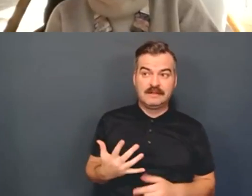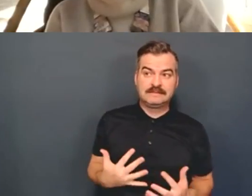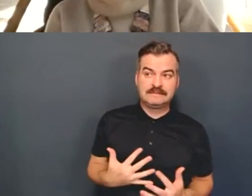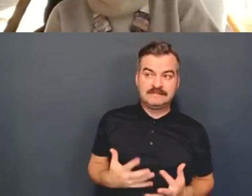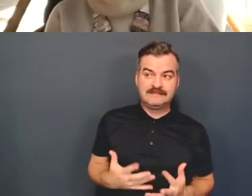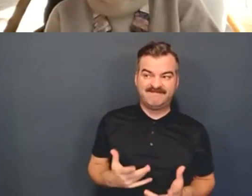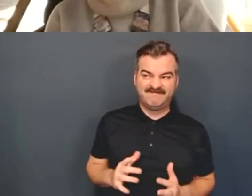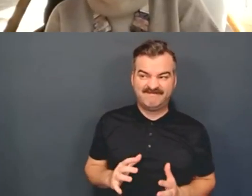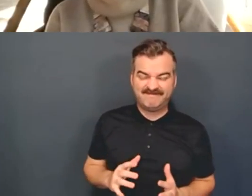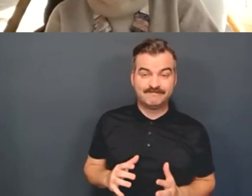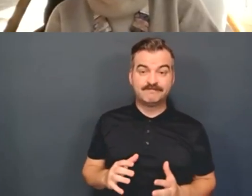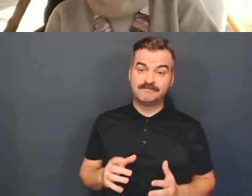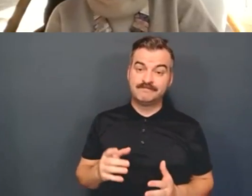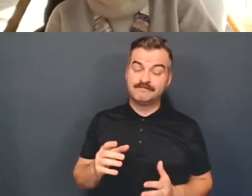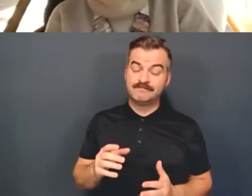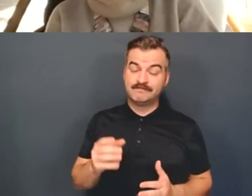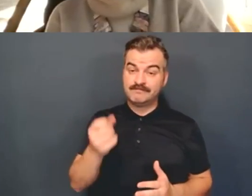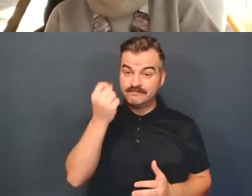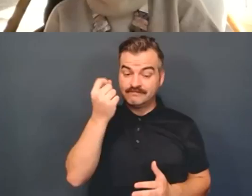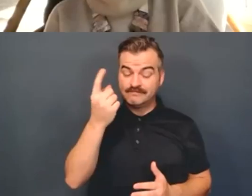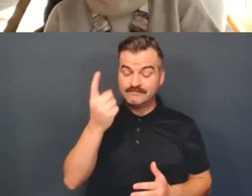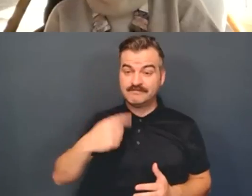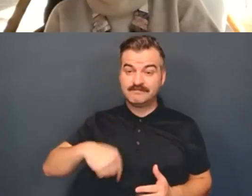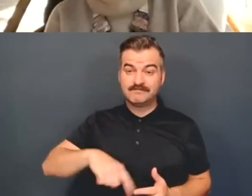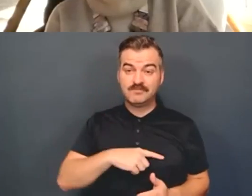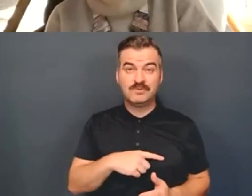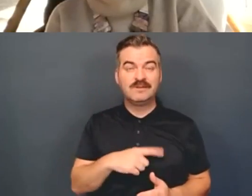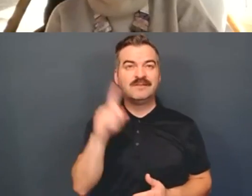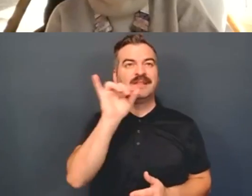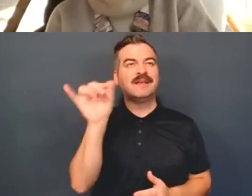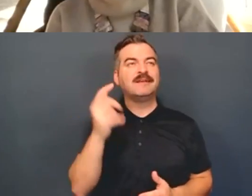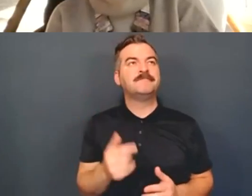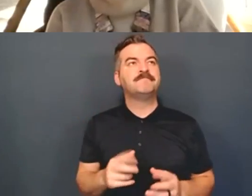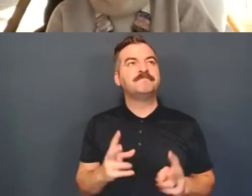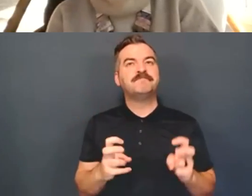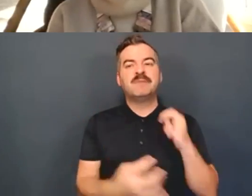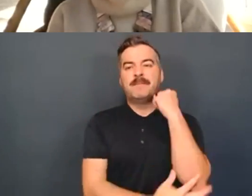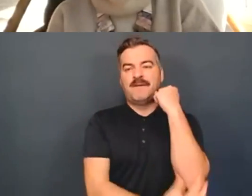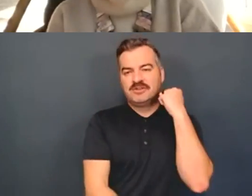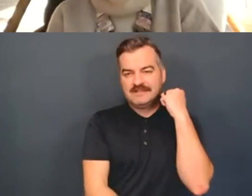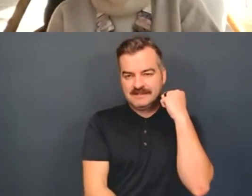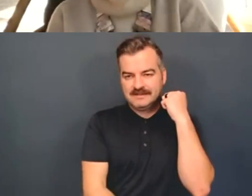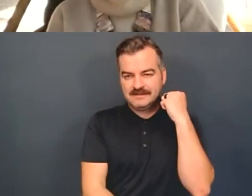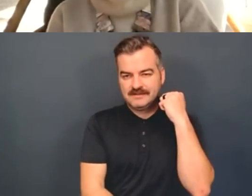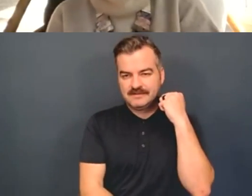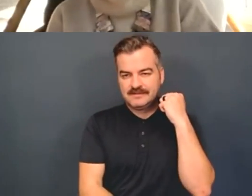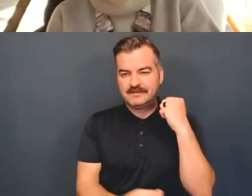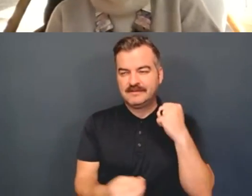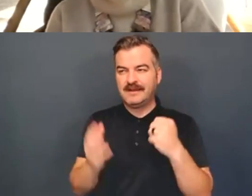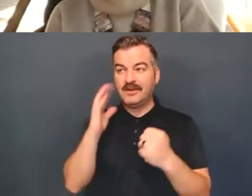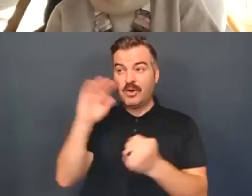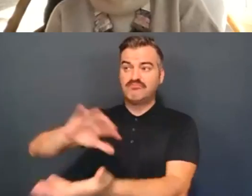in a position of a poverty as opposed to the sort of perceived abundance